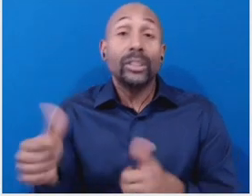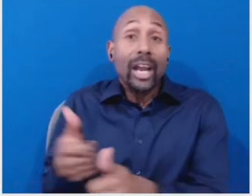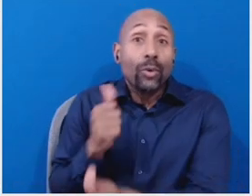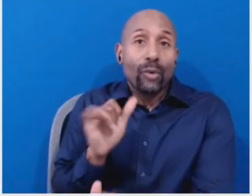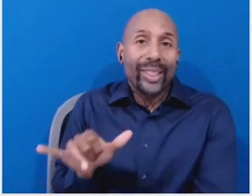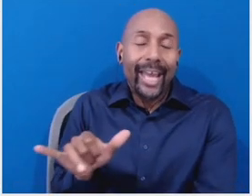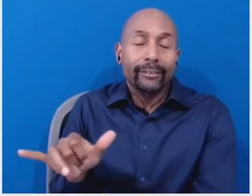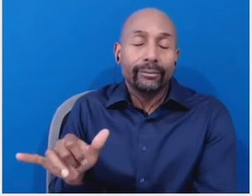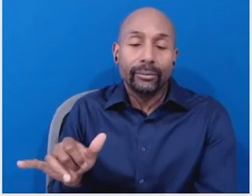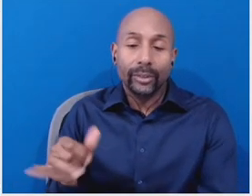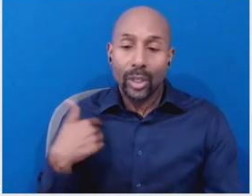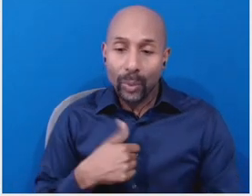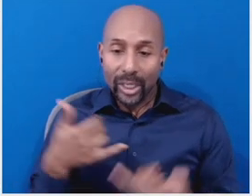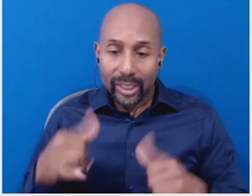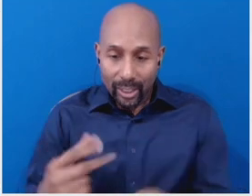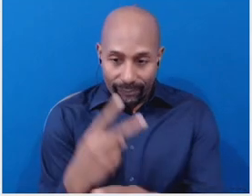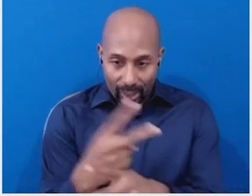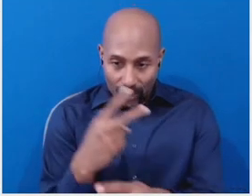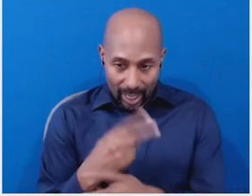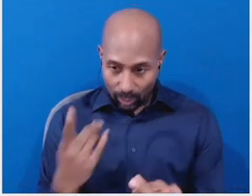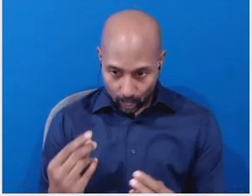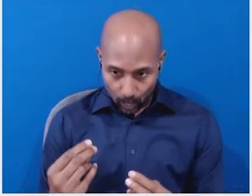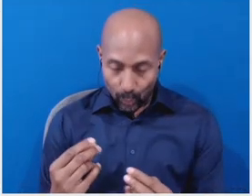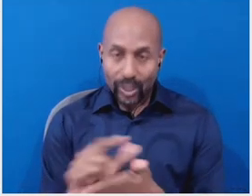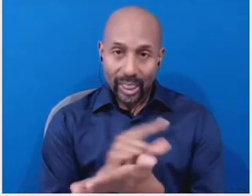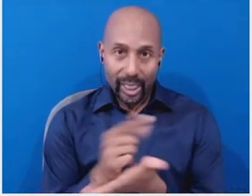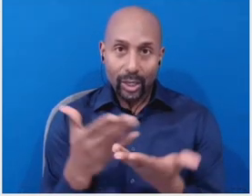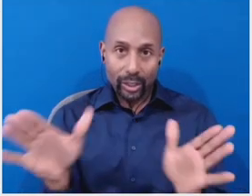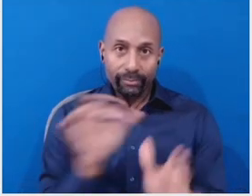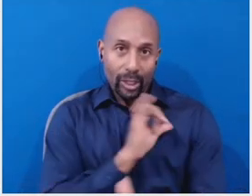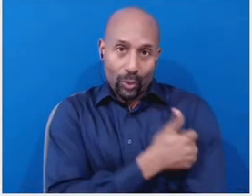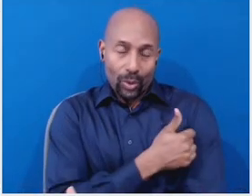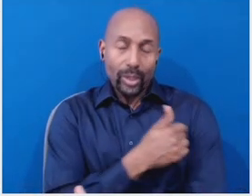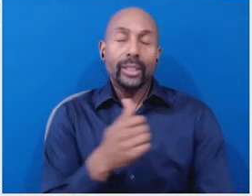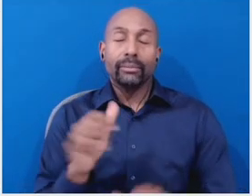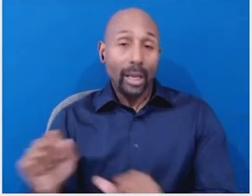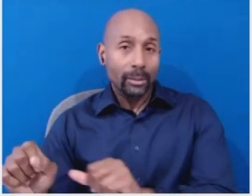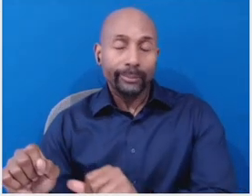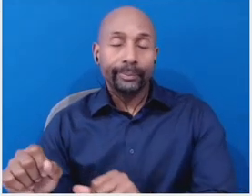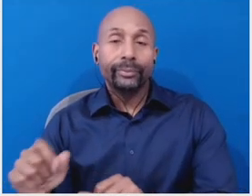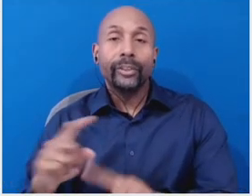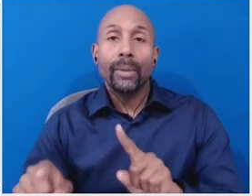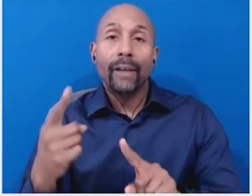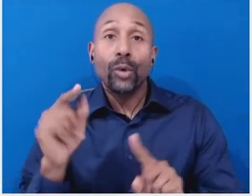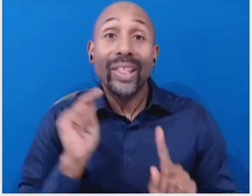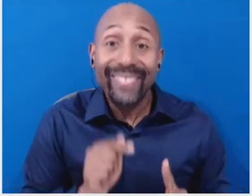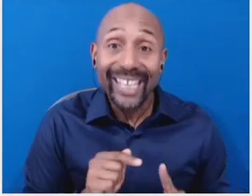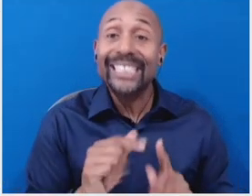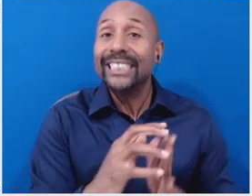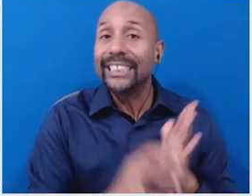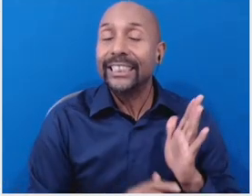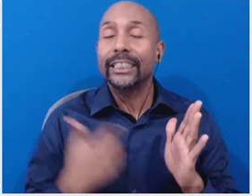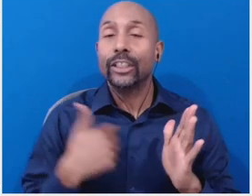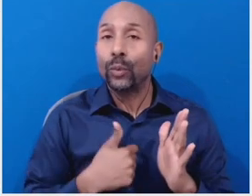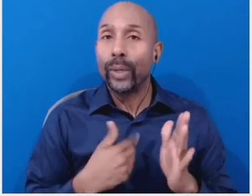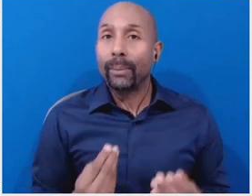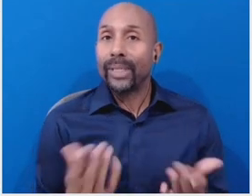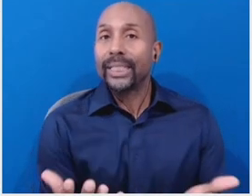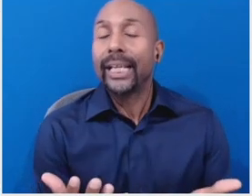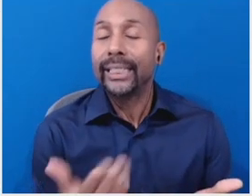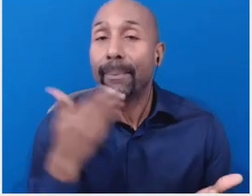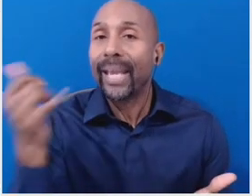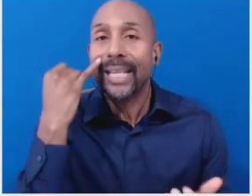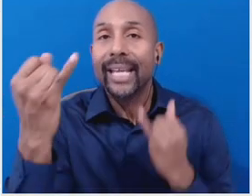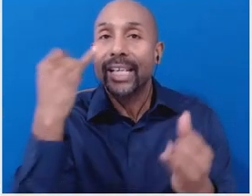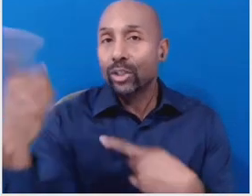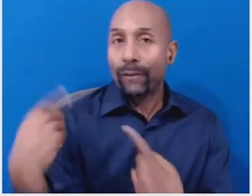uh, how far we can go in this area. But what we decided to do was present the committee, uh, with the best, um, idea that we had as of today